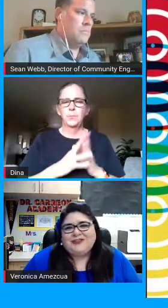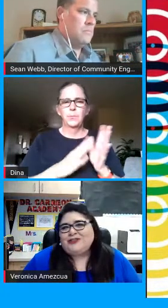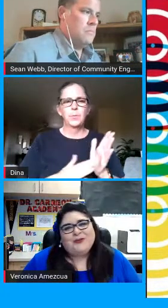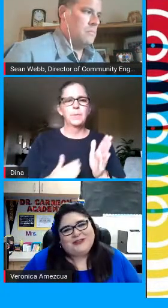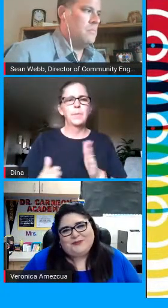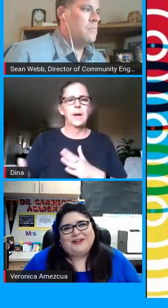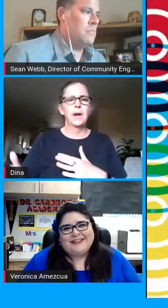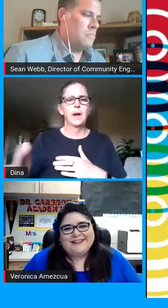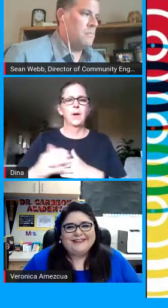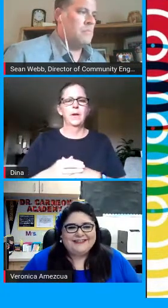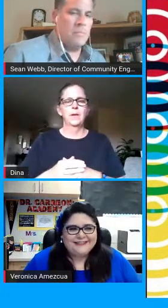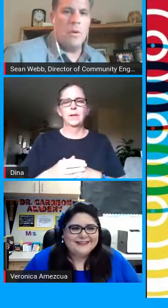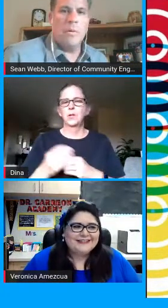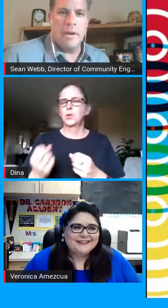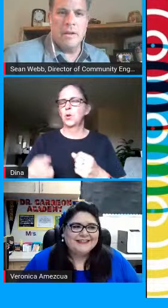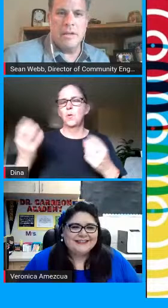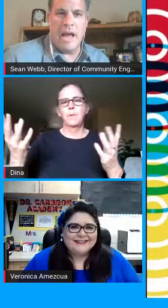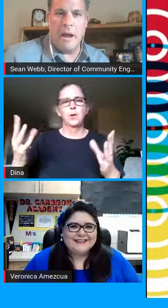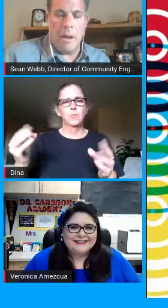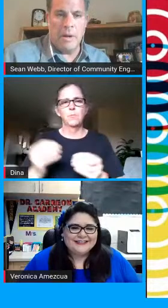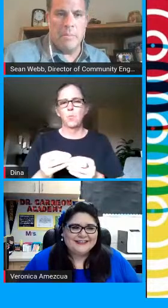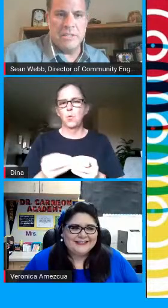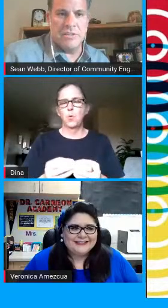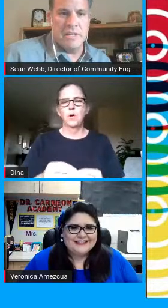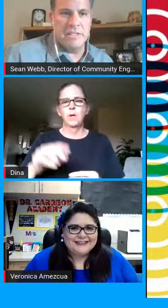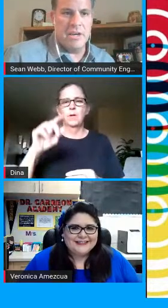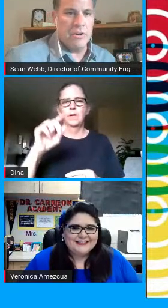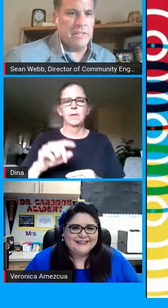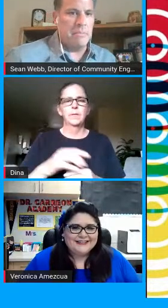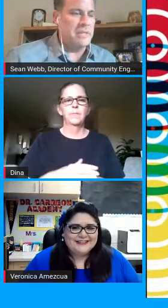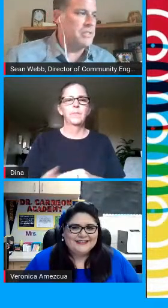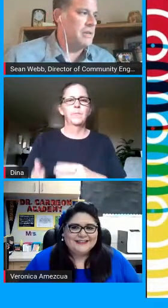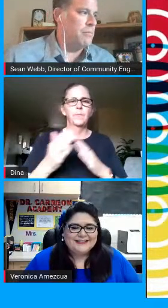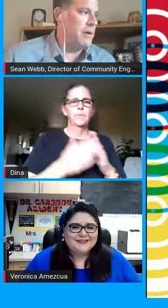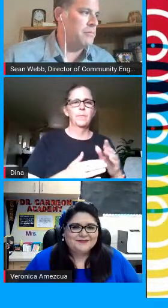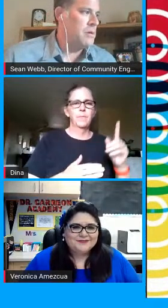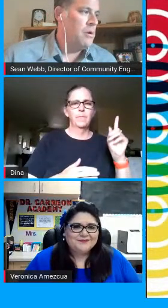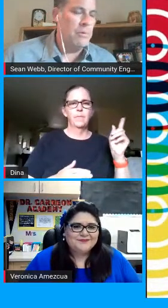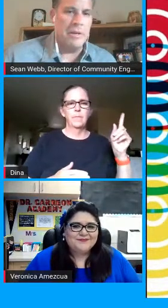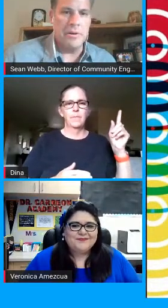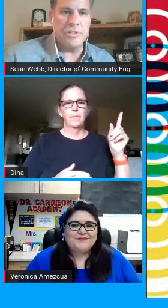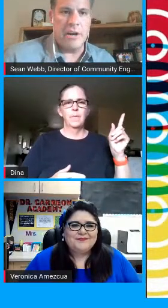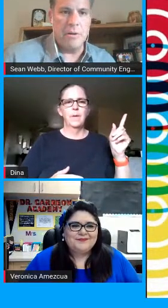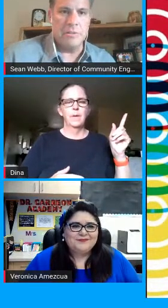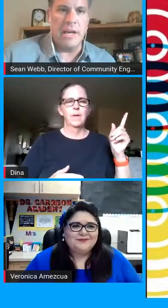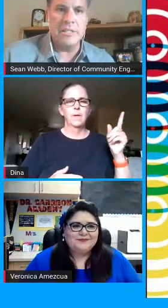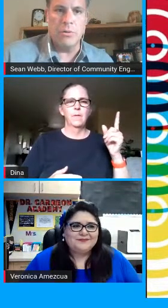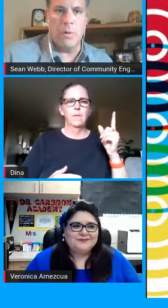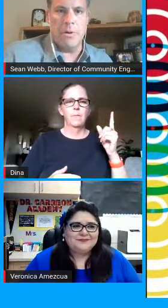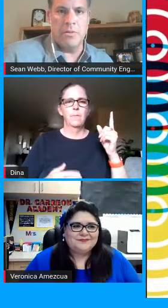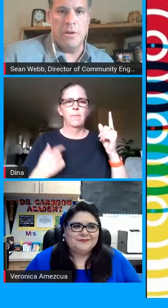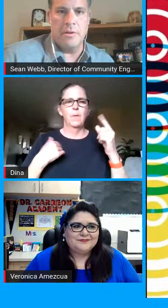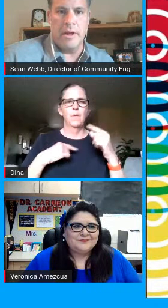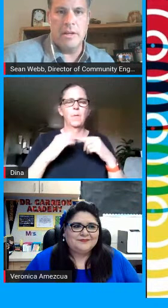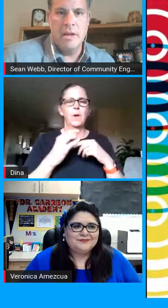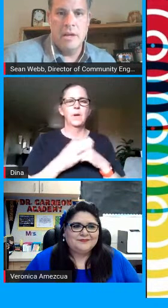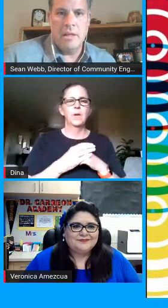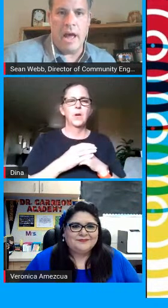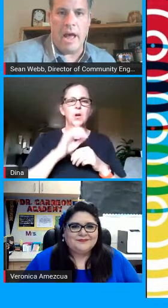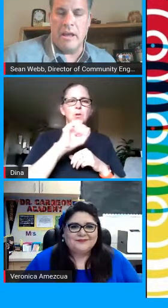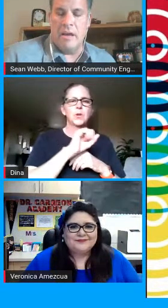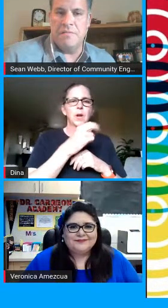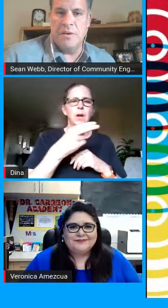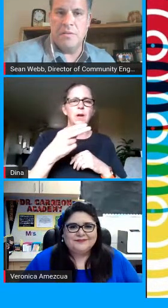and so much more okay and i'm going to mention this here as i mentioned it when i would we did our shadow hills high school webinar the other night